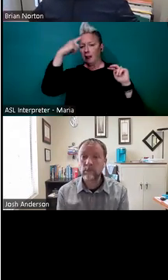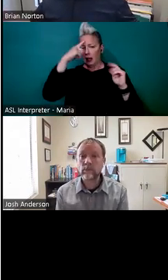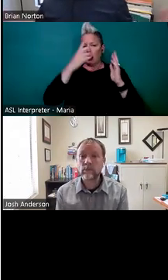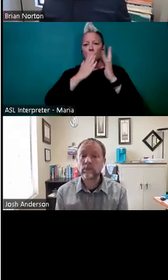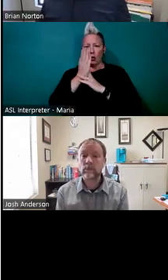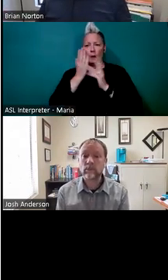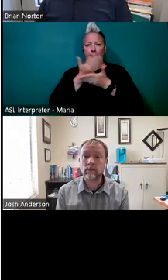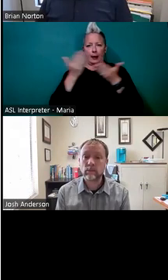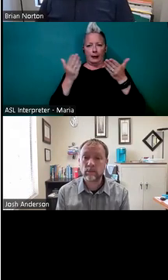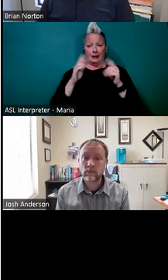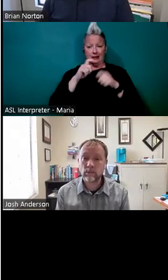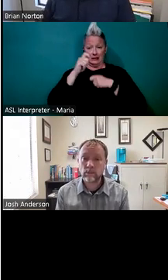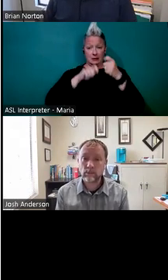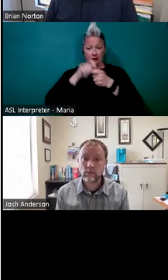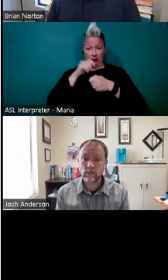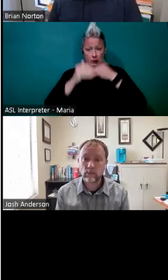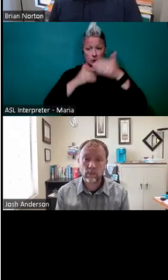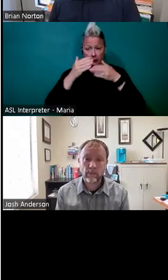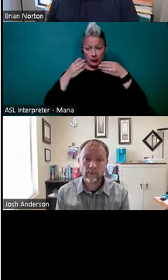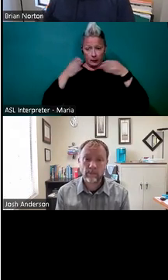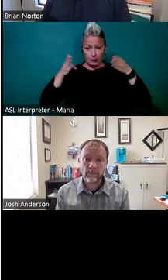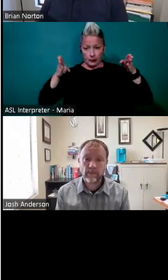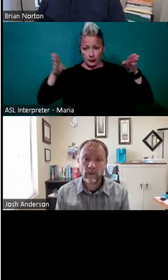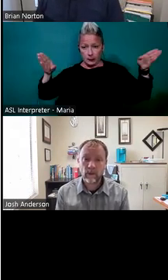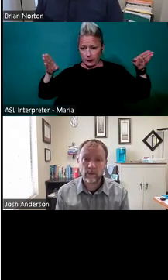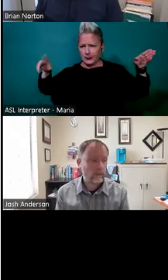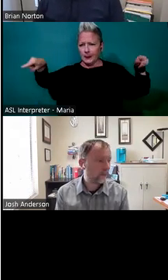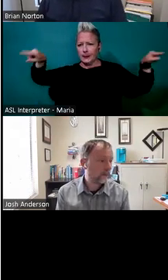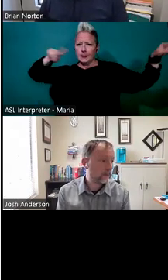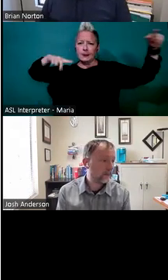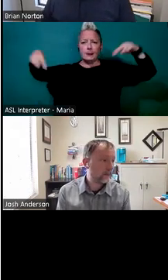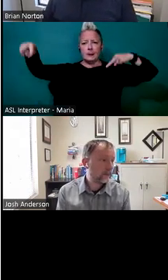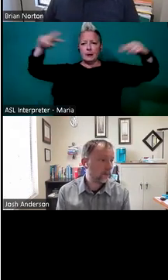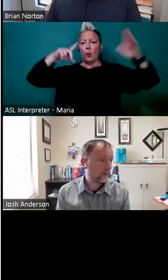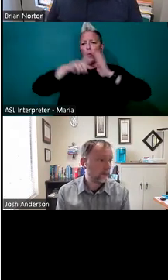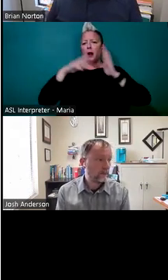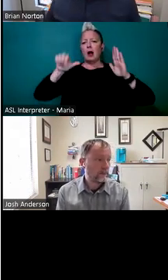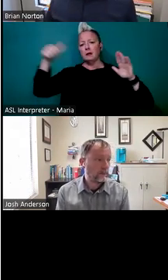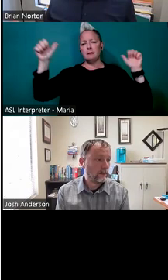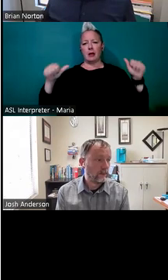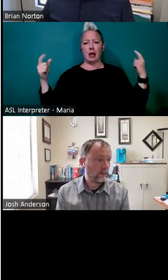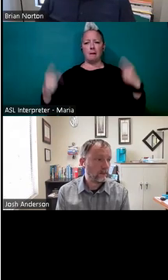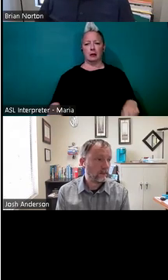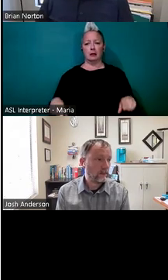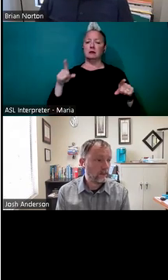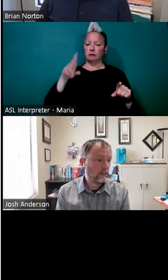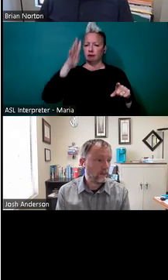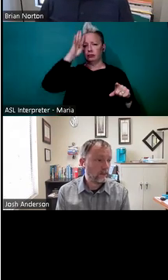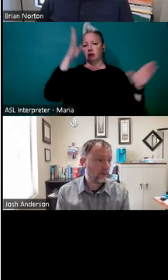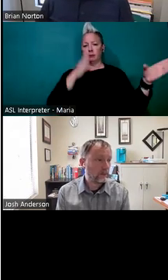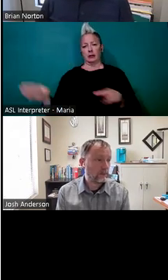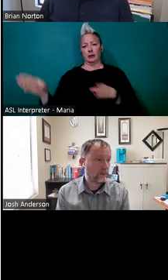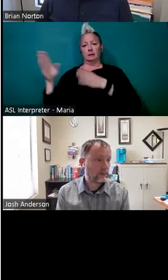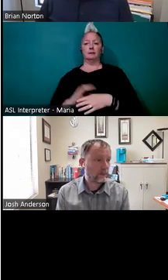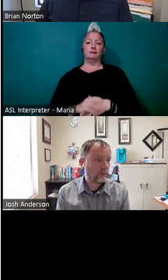outside of the specific job that may play a supporting role and may cause issues. Um, so that you have a plan to be able to address the issues,